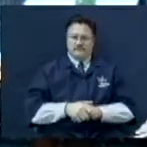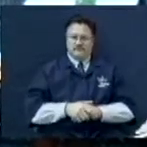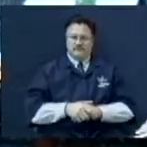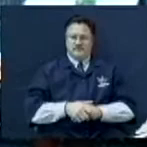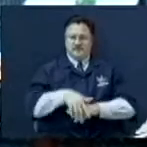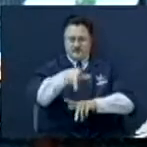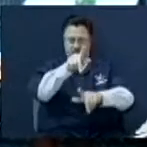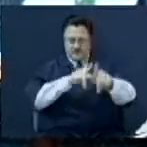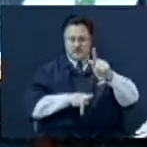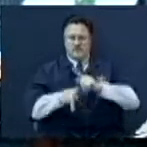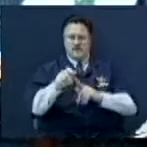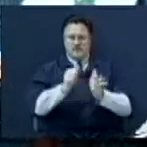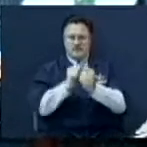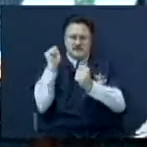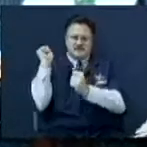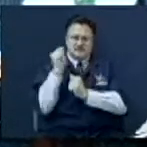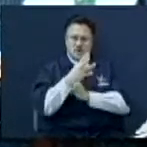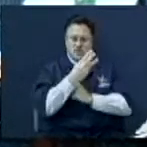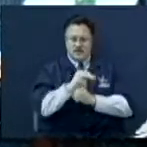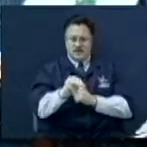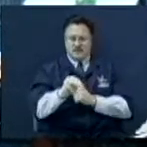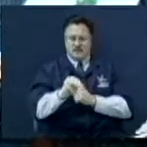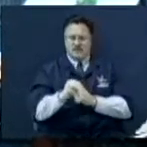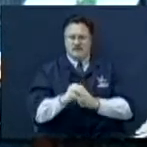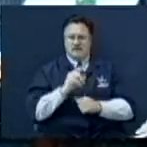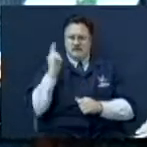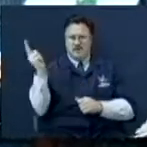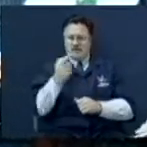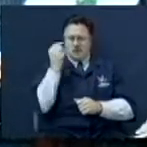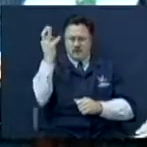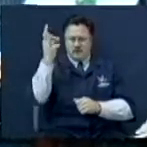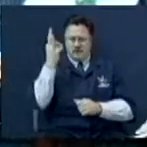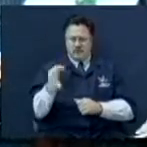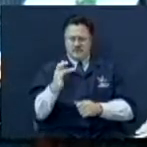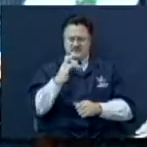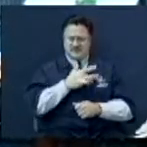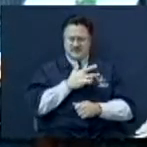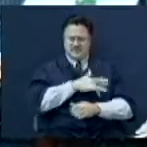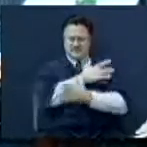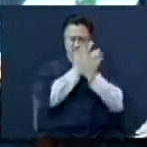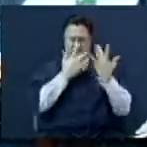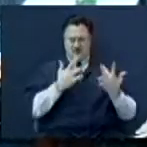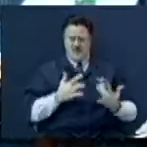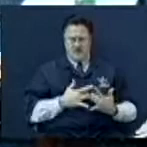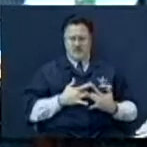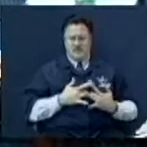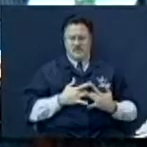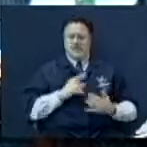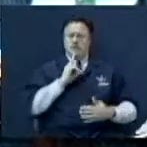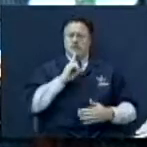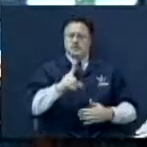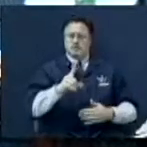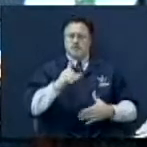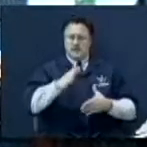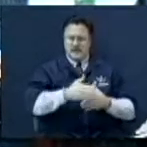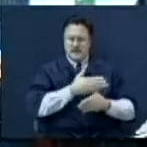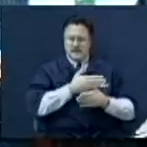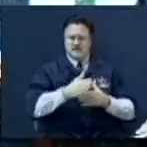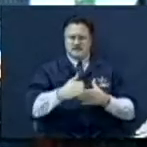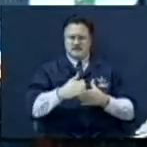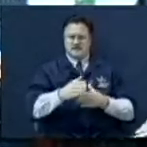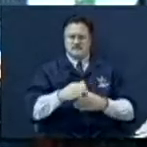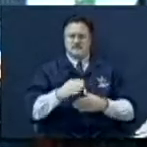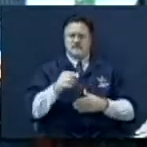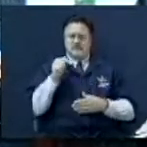The people that stoned him. Not only the preacher that stirred him, the people that stoned him. The truth that he shared. He told the truth